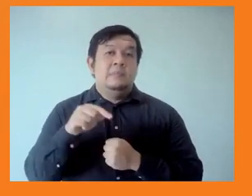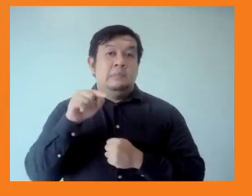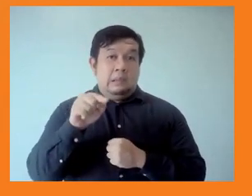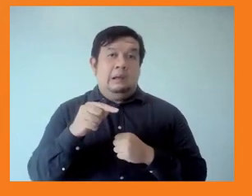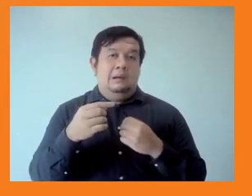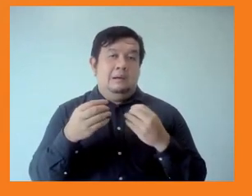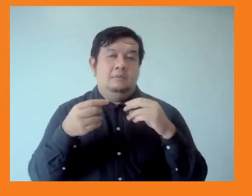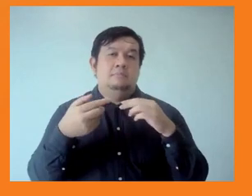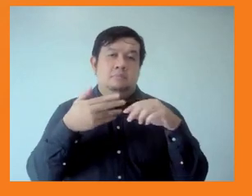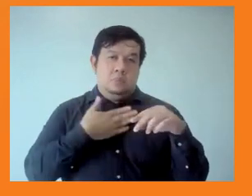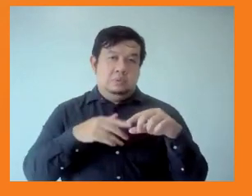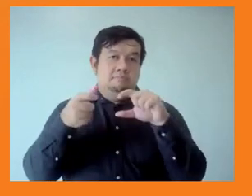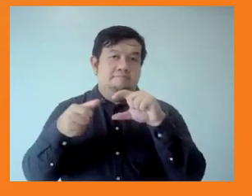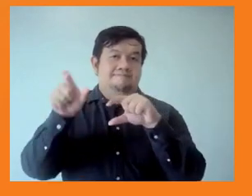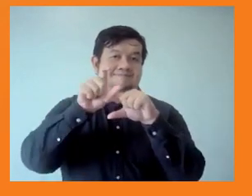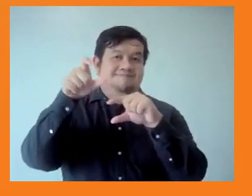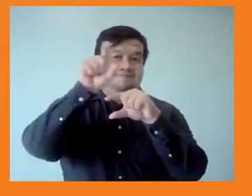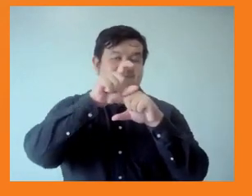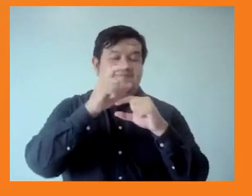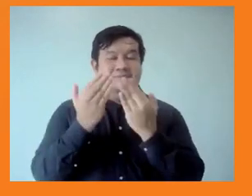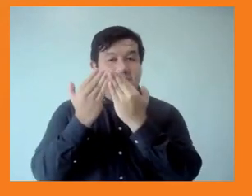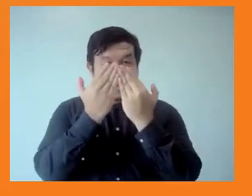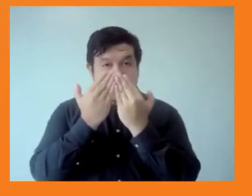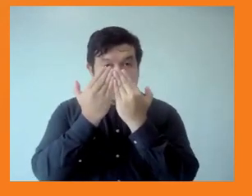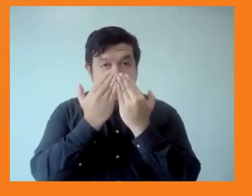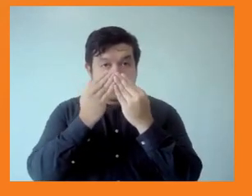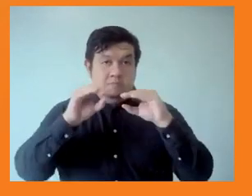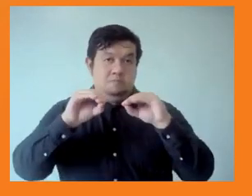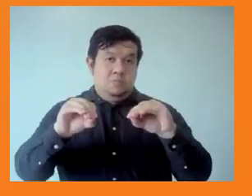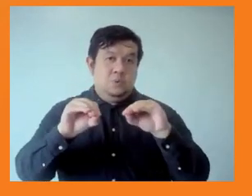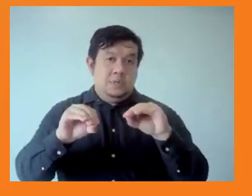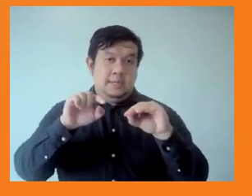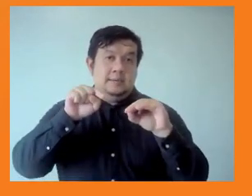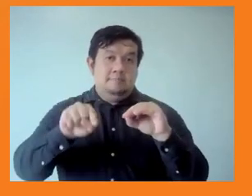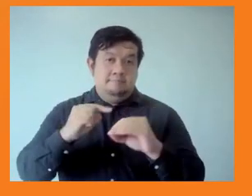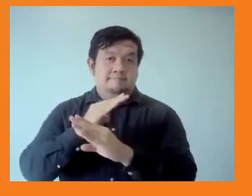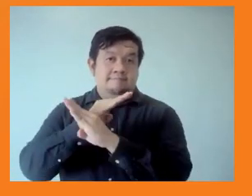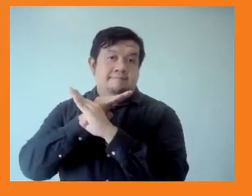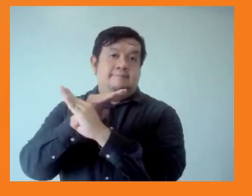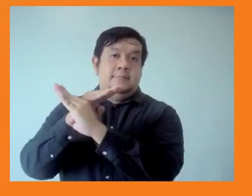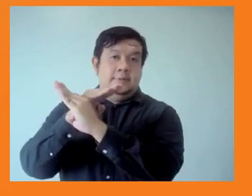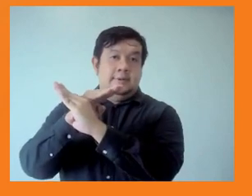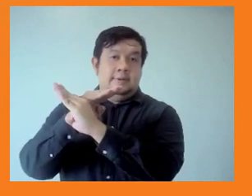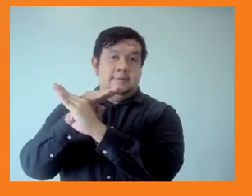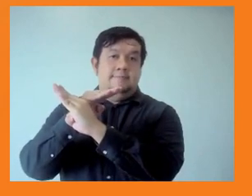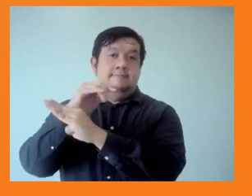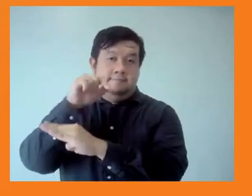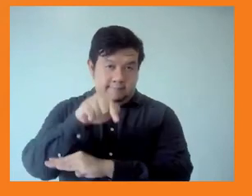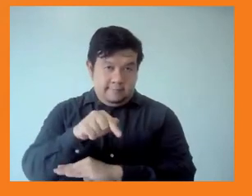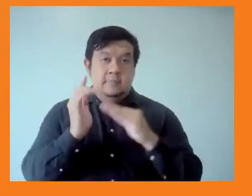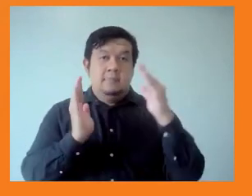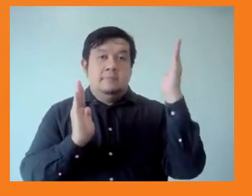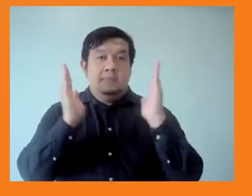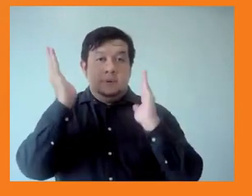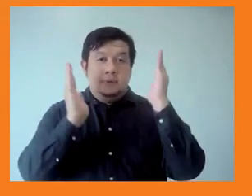including care infrastructure, and an end to user fees on those services if they're going to reach the SDGs of universal